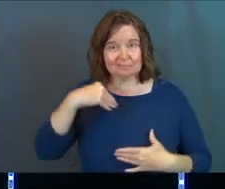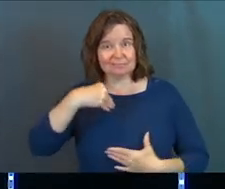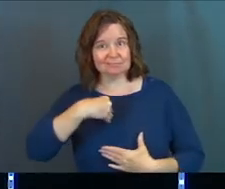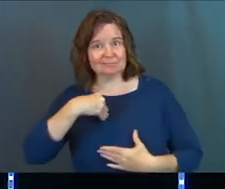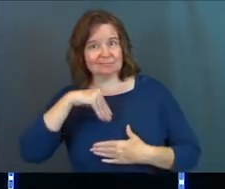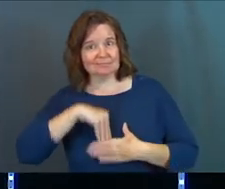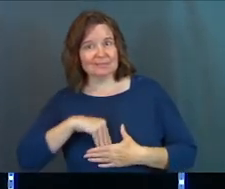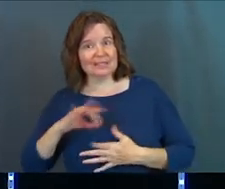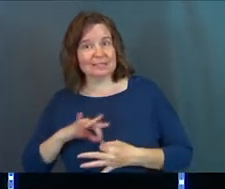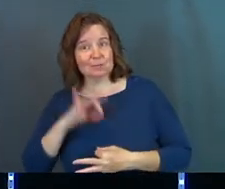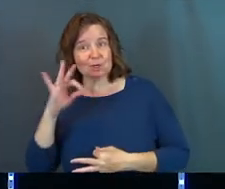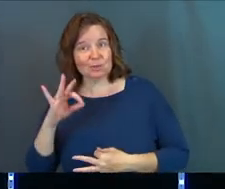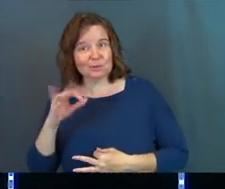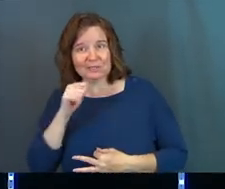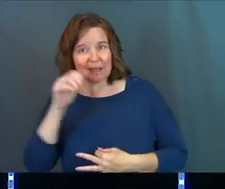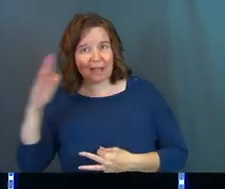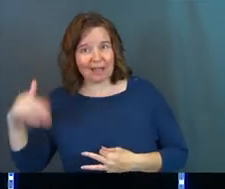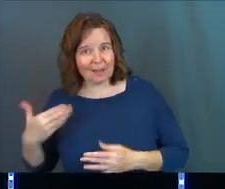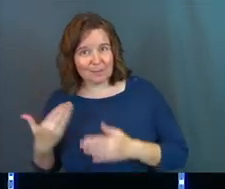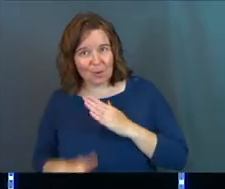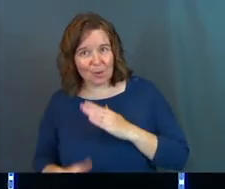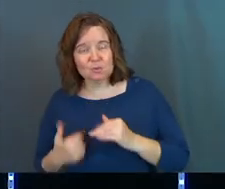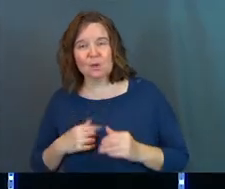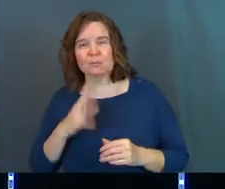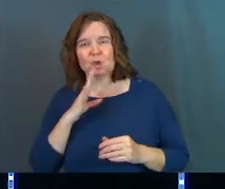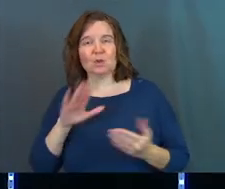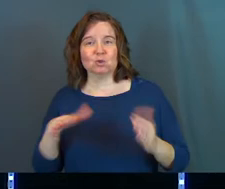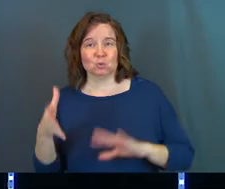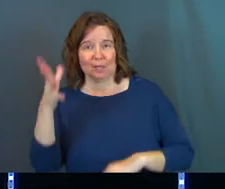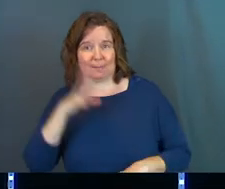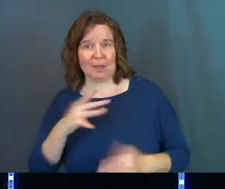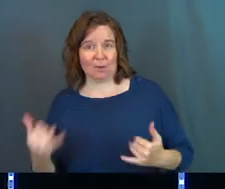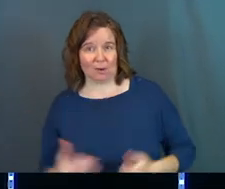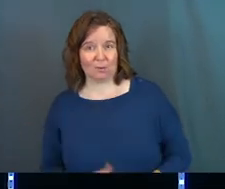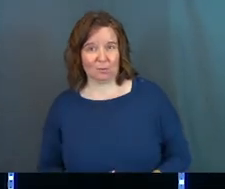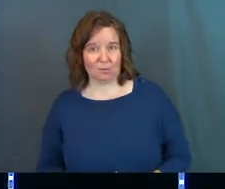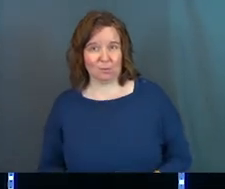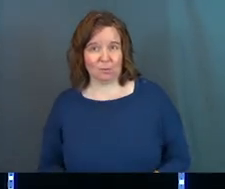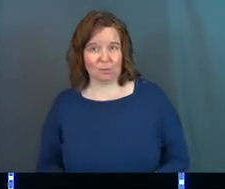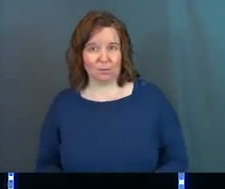never been born spiritually. So I'm talking to a dead man right now.